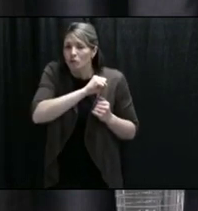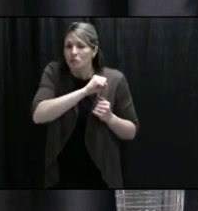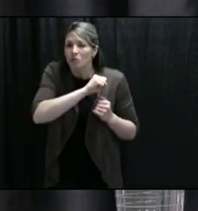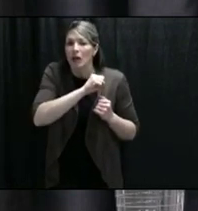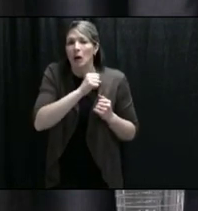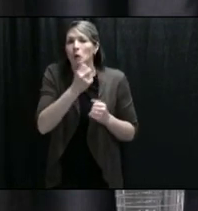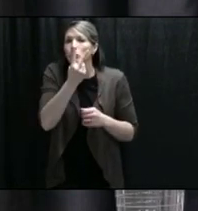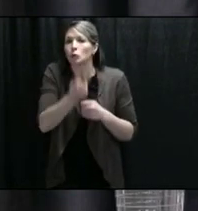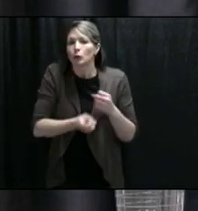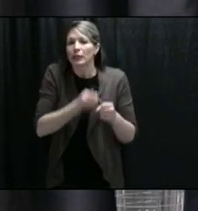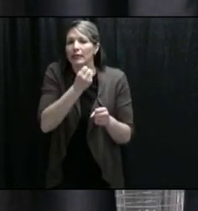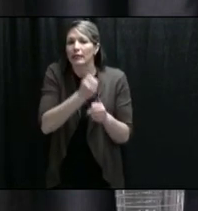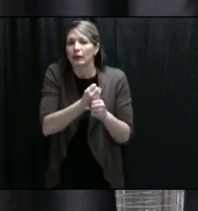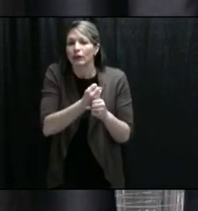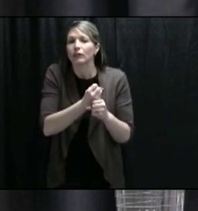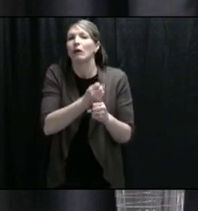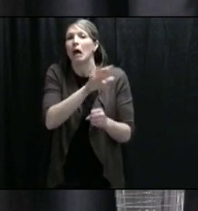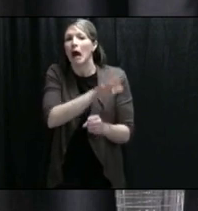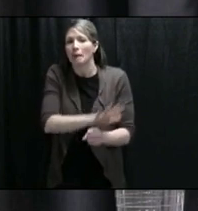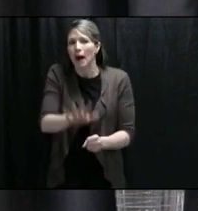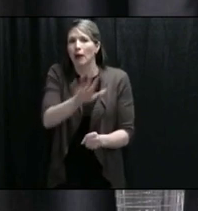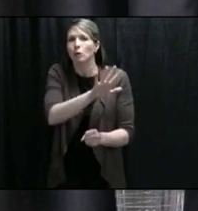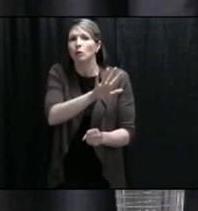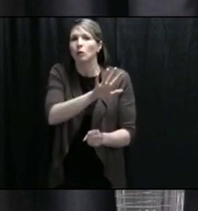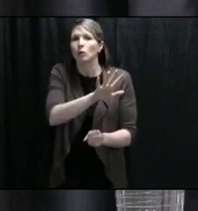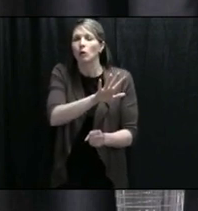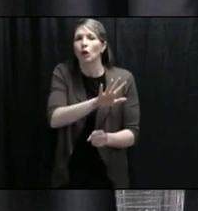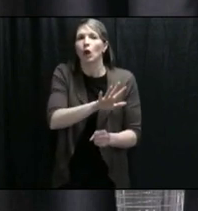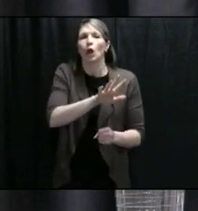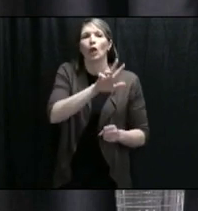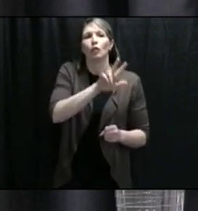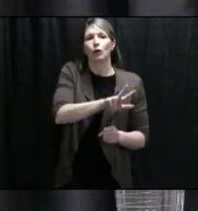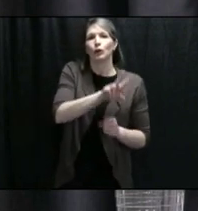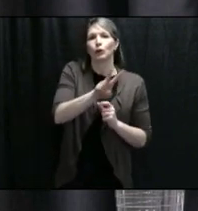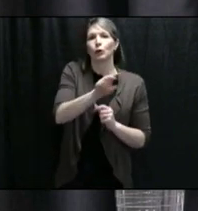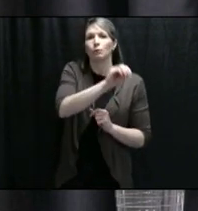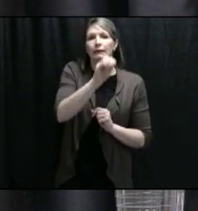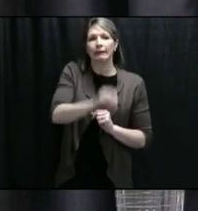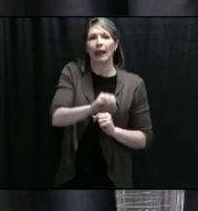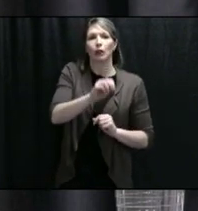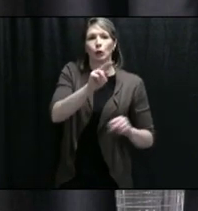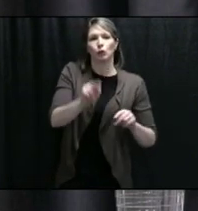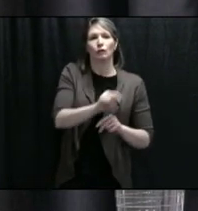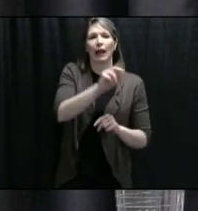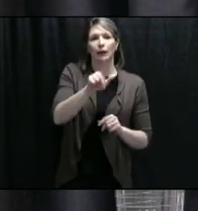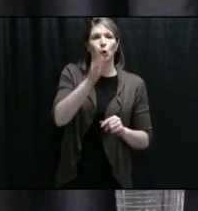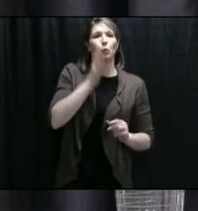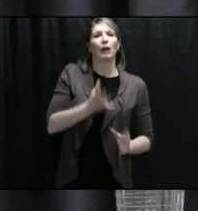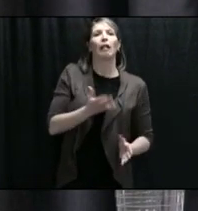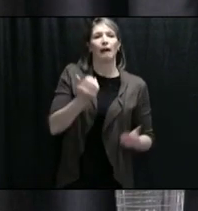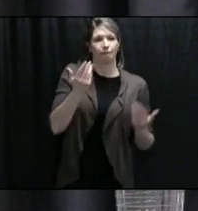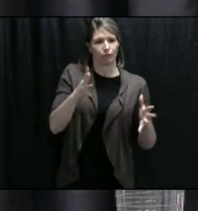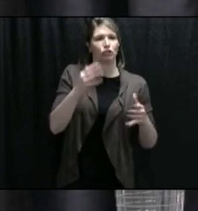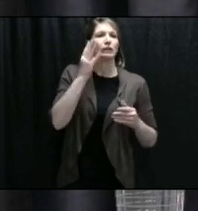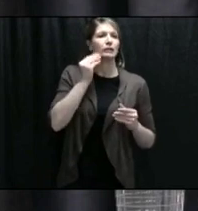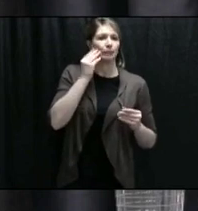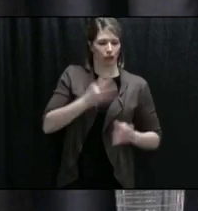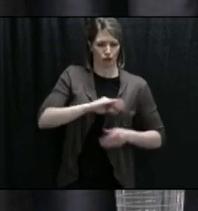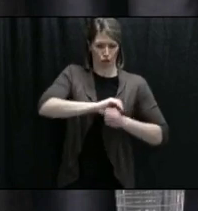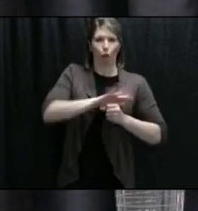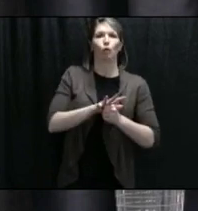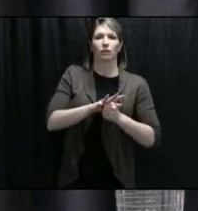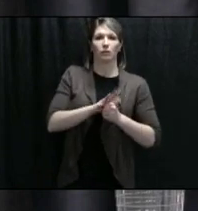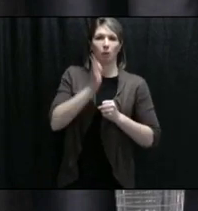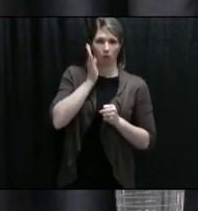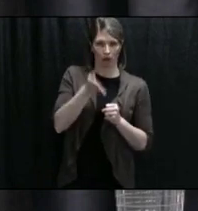% of our population had symptomatic COVID-19. That assumption will